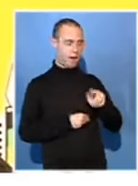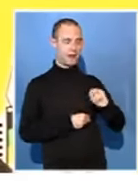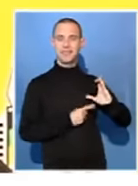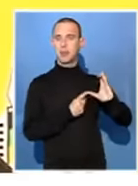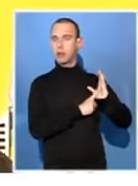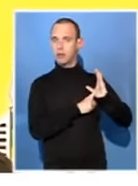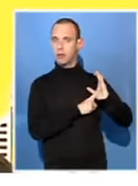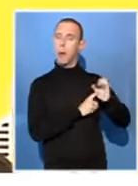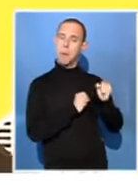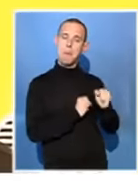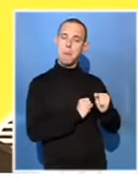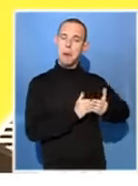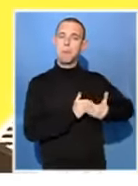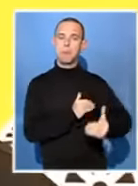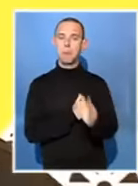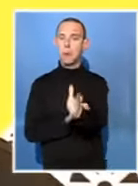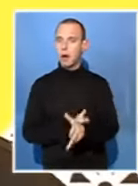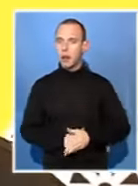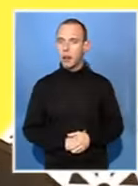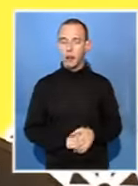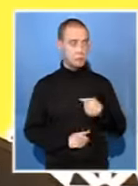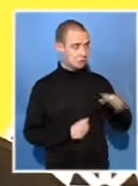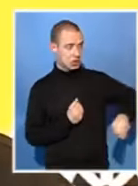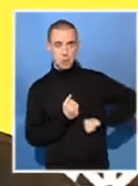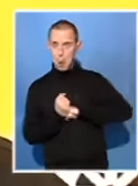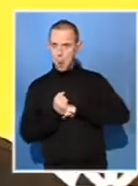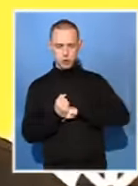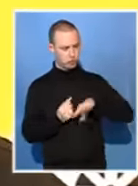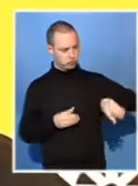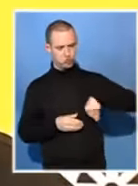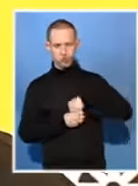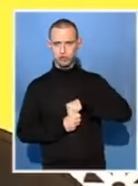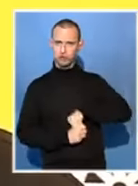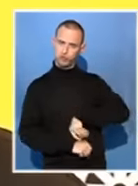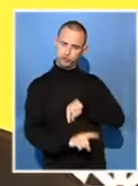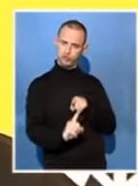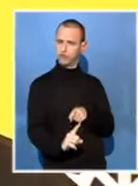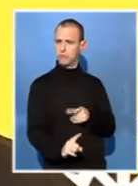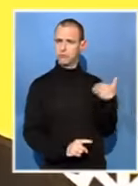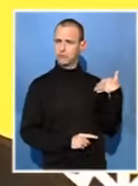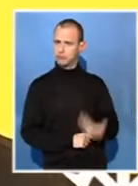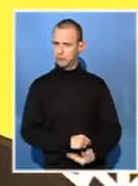we are sure about Comrade Mbeki's support for our movement. He remains one of our leaders,